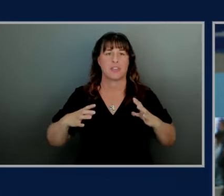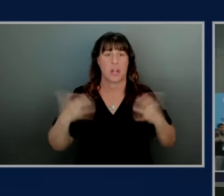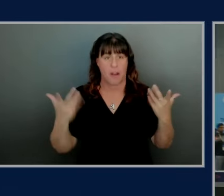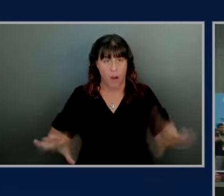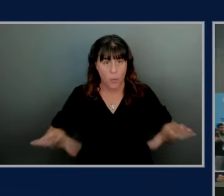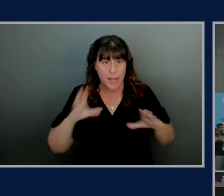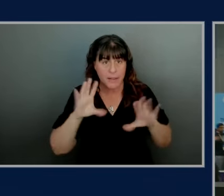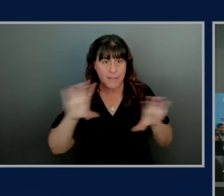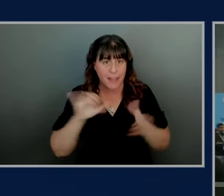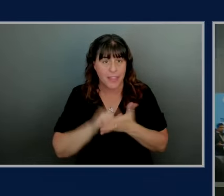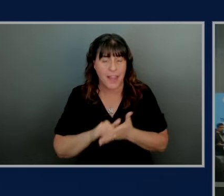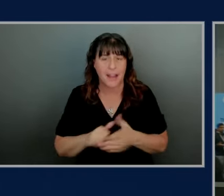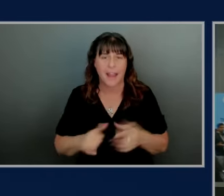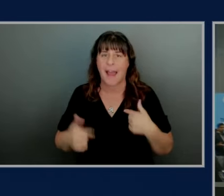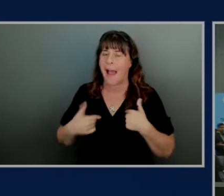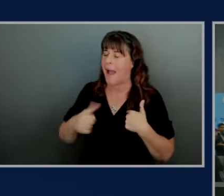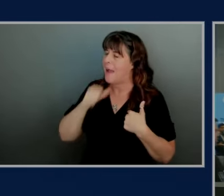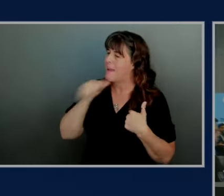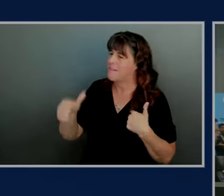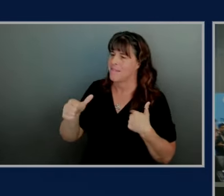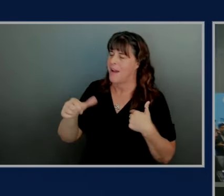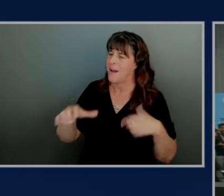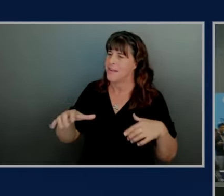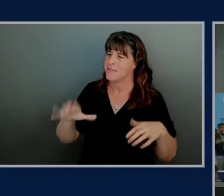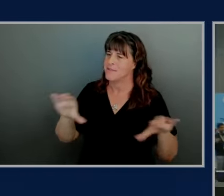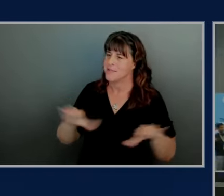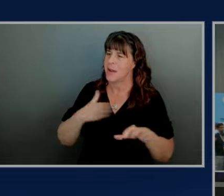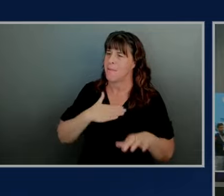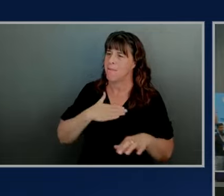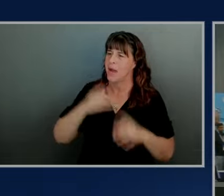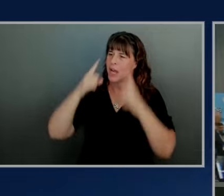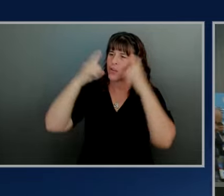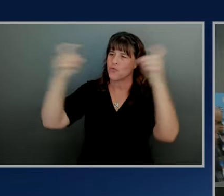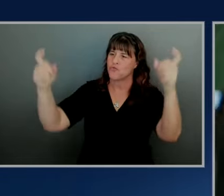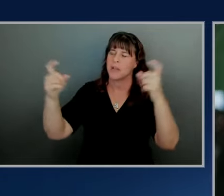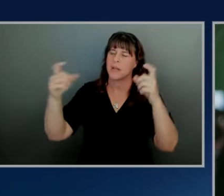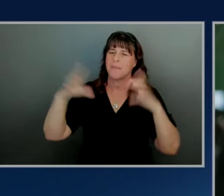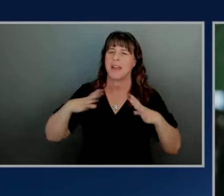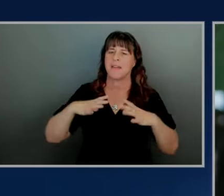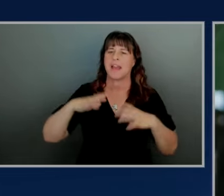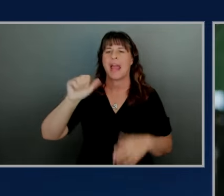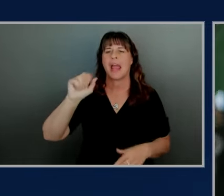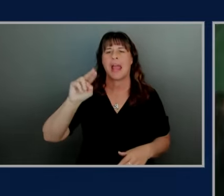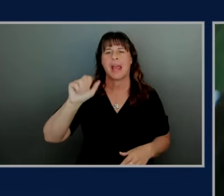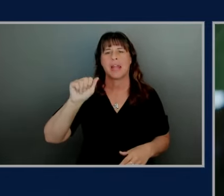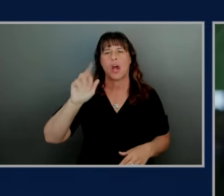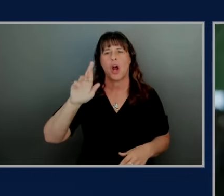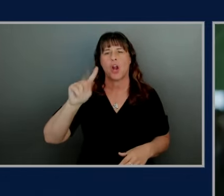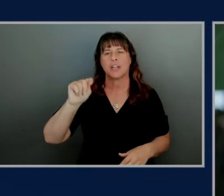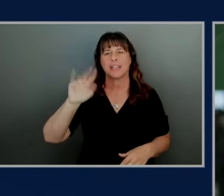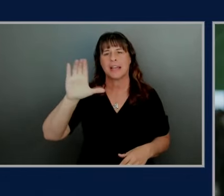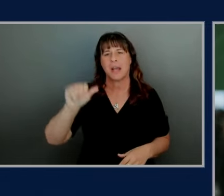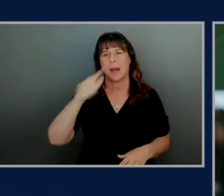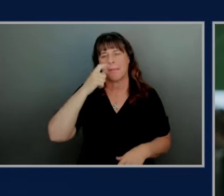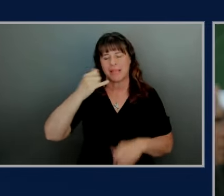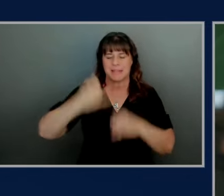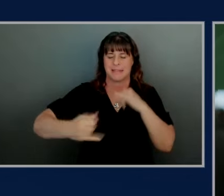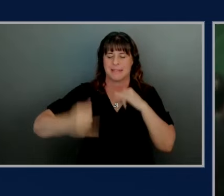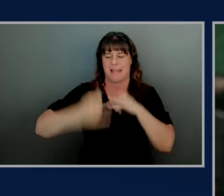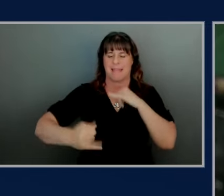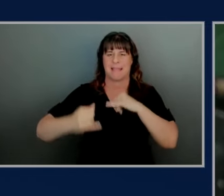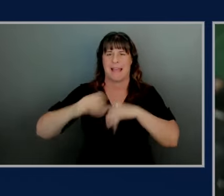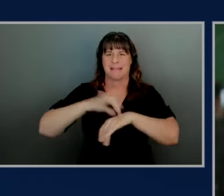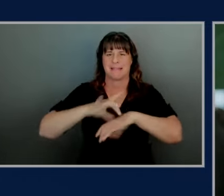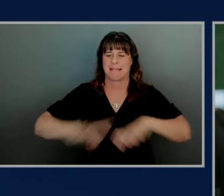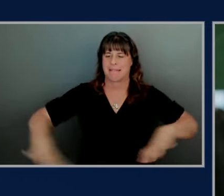I have not taken it my dream vacation is to go to Antarctica because it's the last continent that I haven't been to